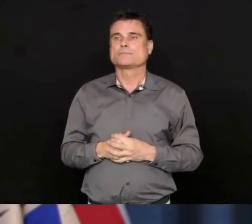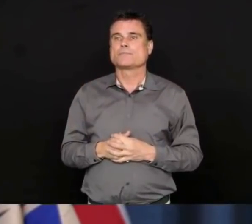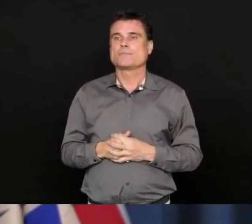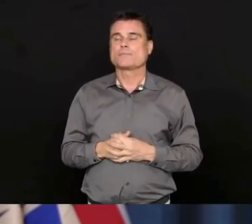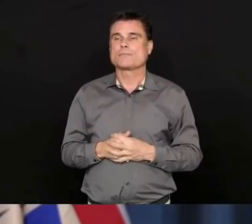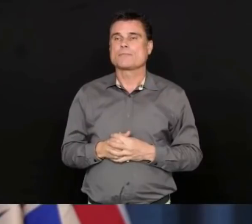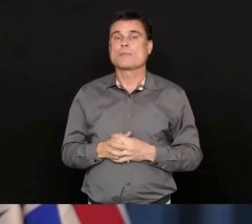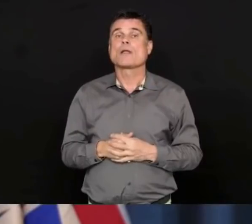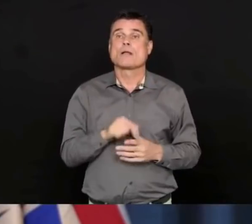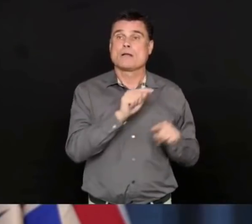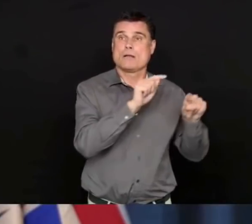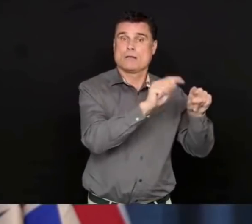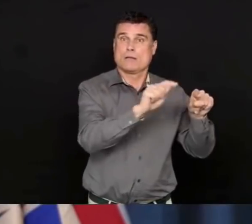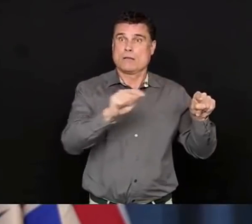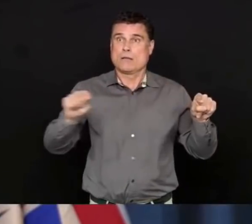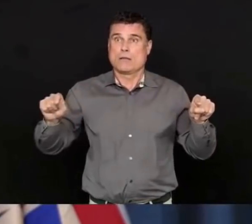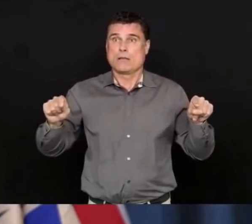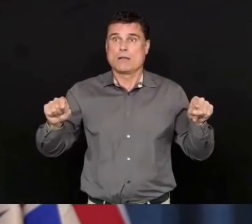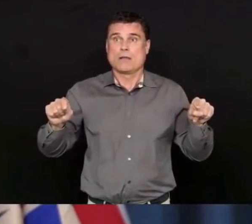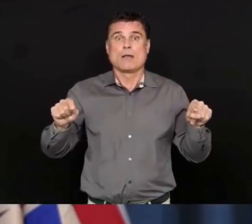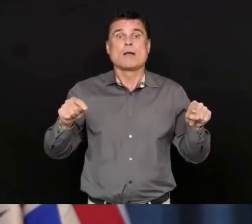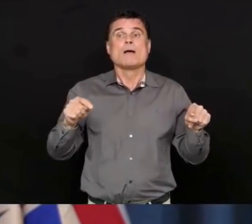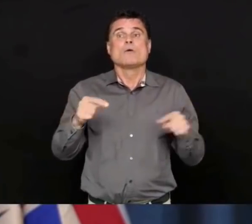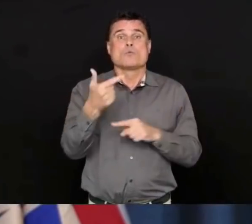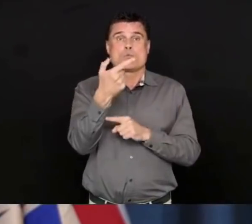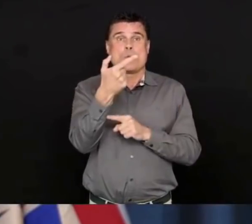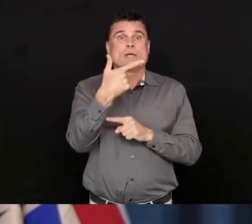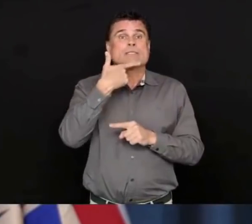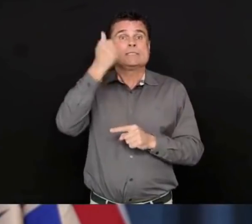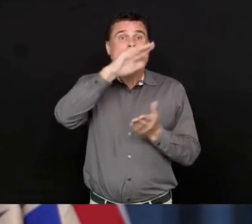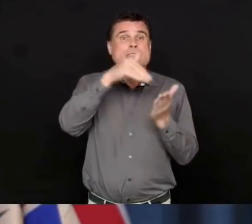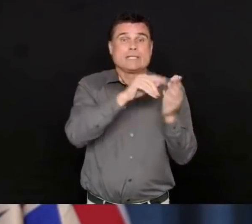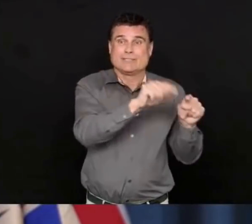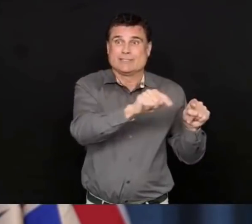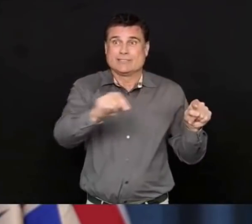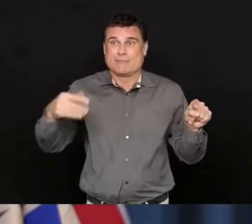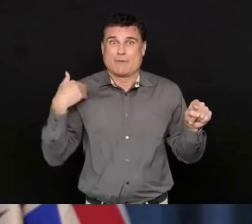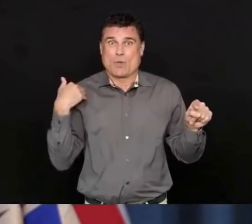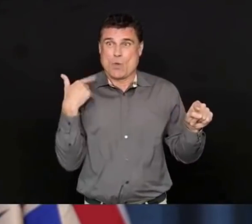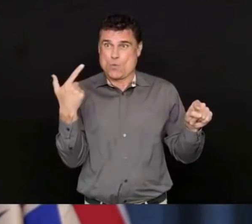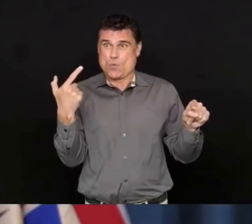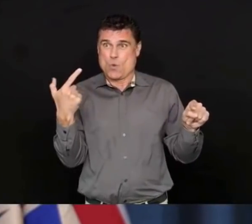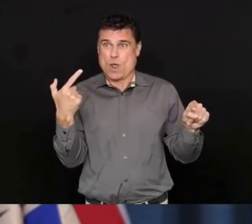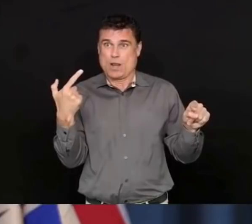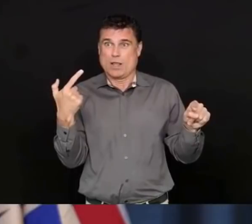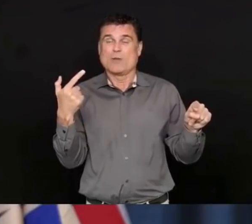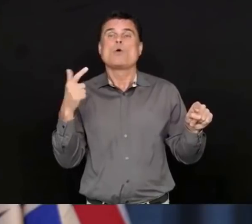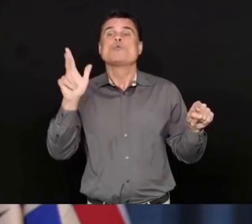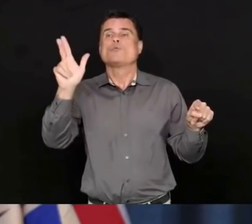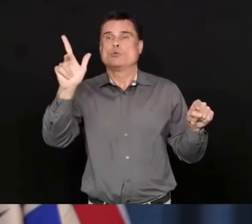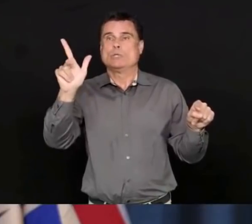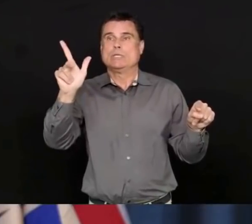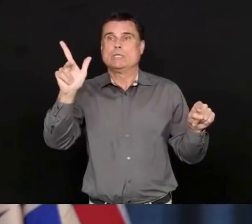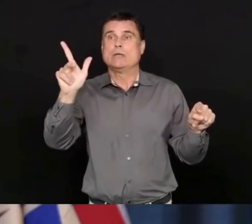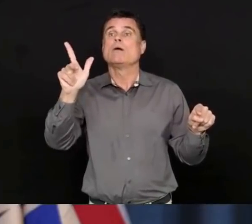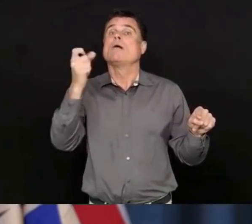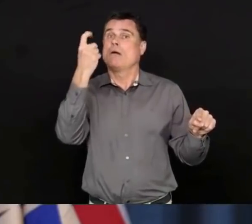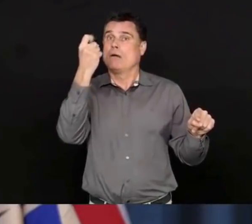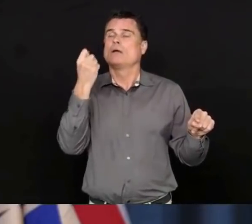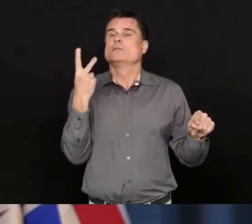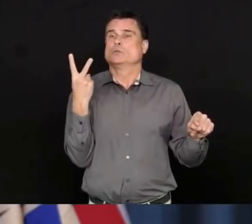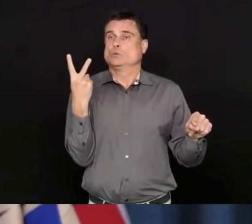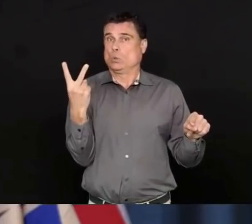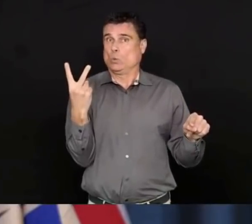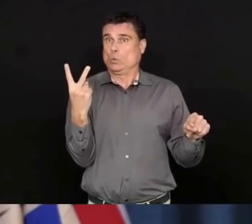means there have been no cases for two incubation periods. So that's good news around that. Currently in our case status, there are